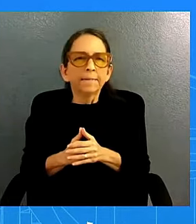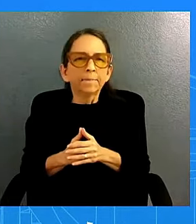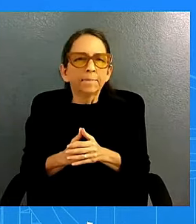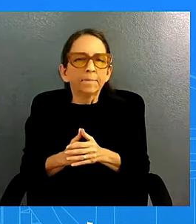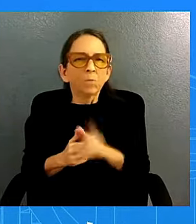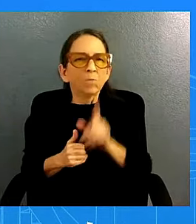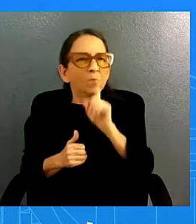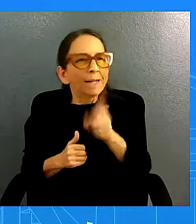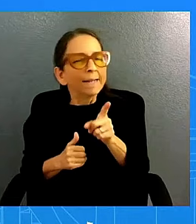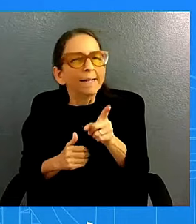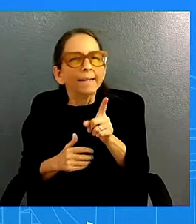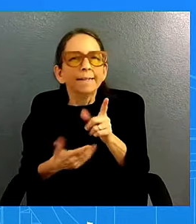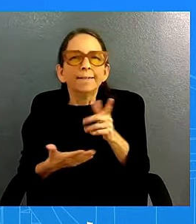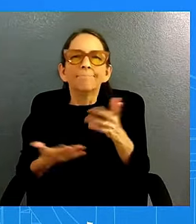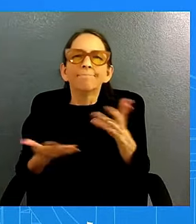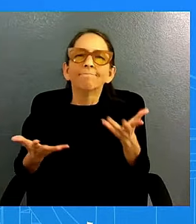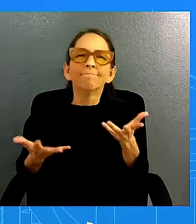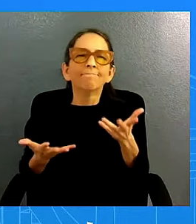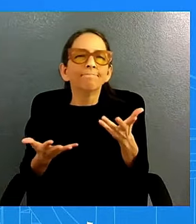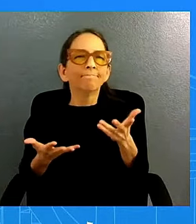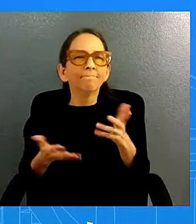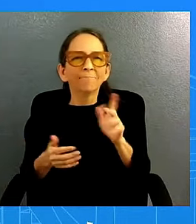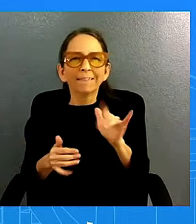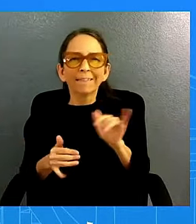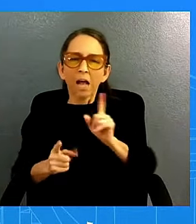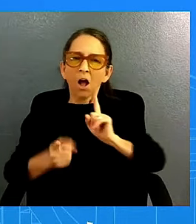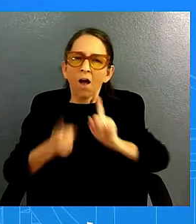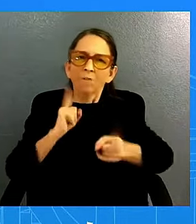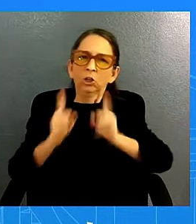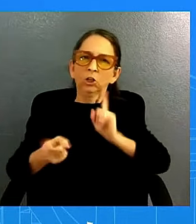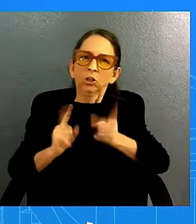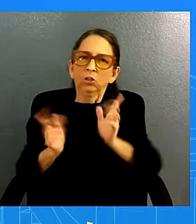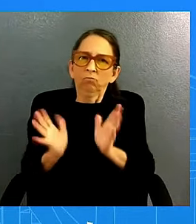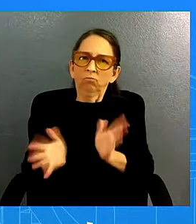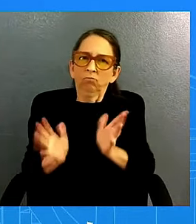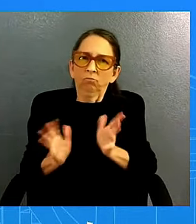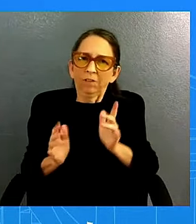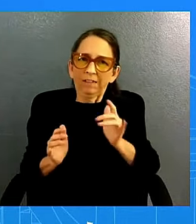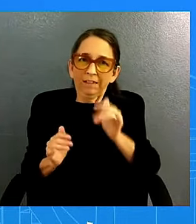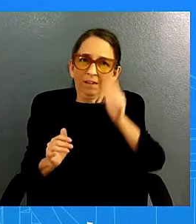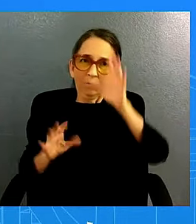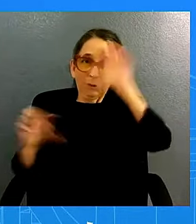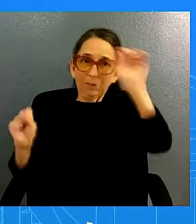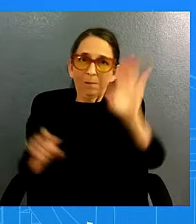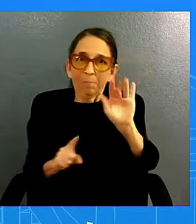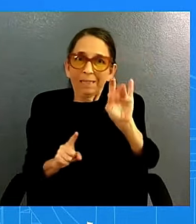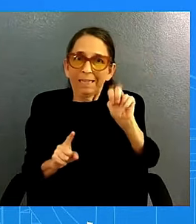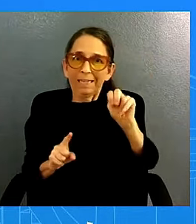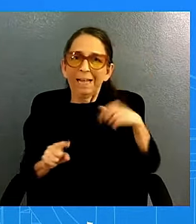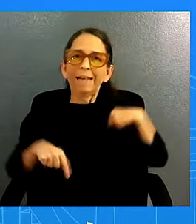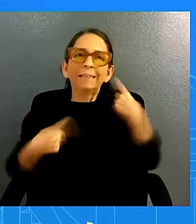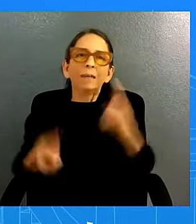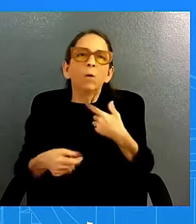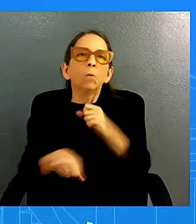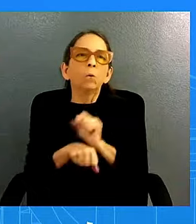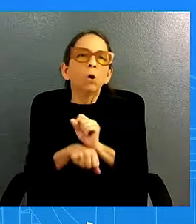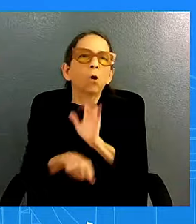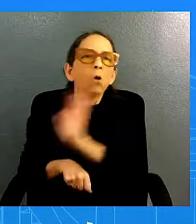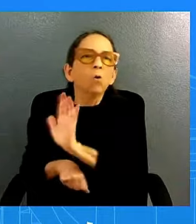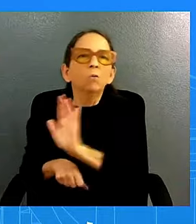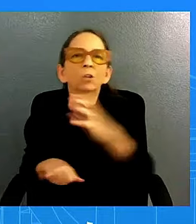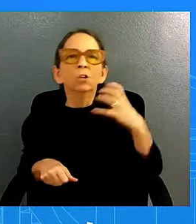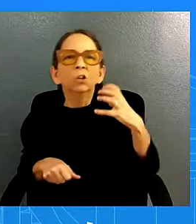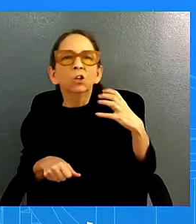conversation i've had with uh joe biden since uh i was his chief economist when he was the vice president he wants to know